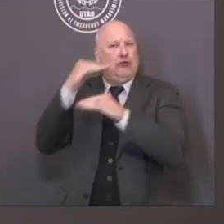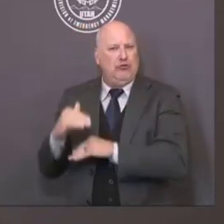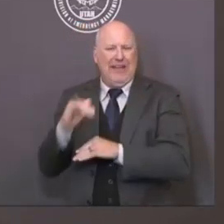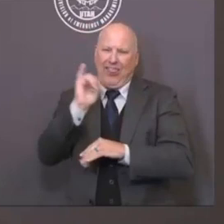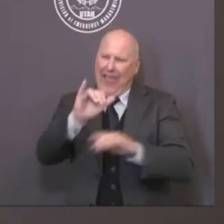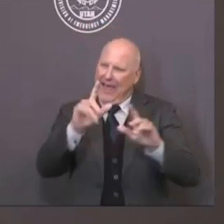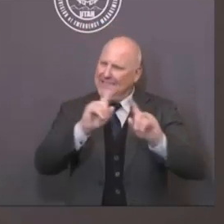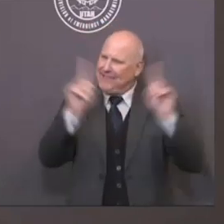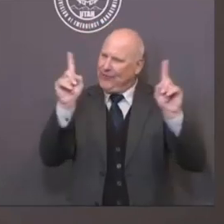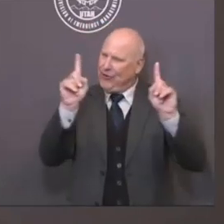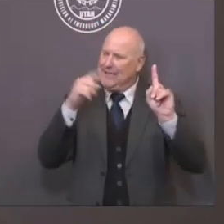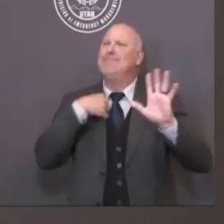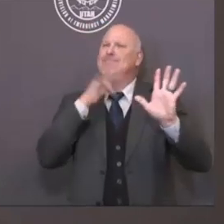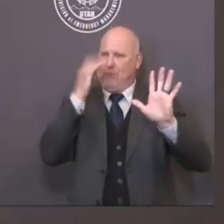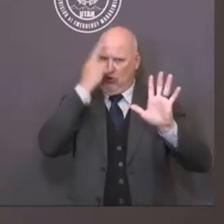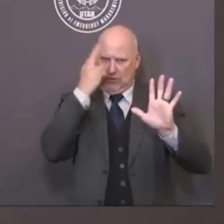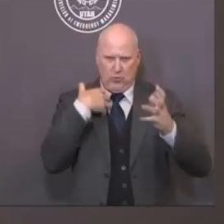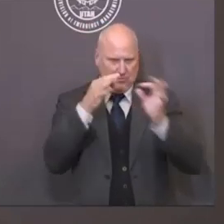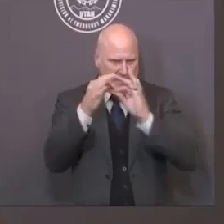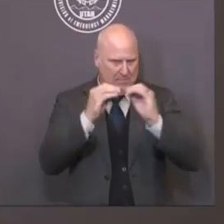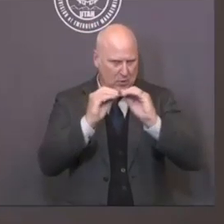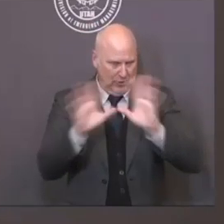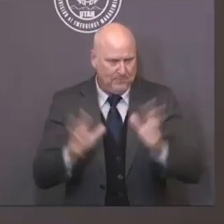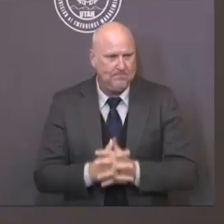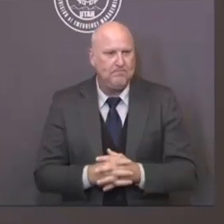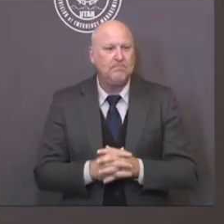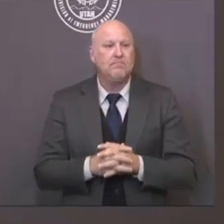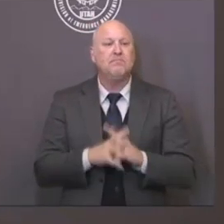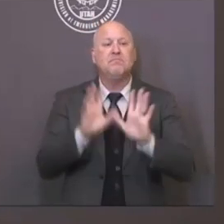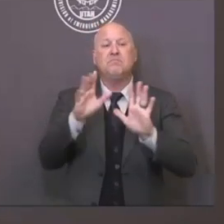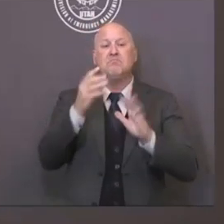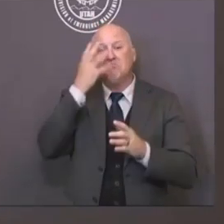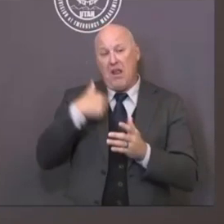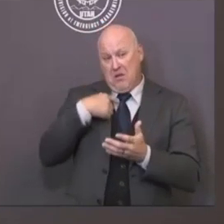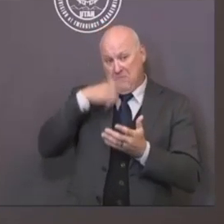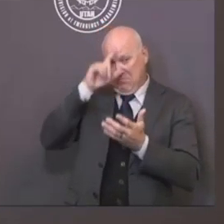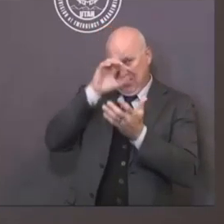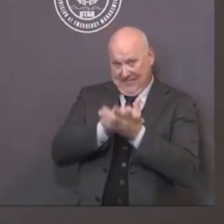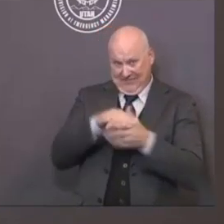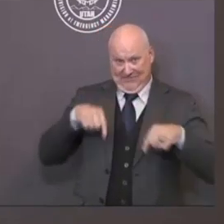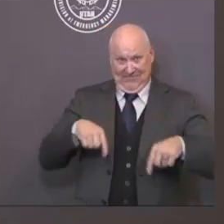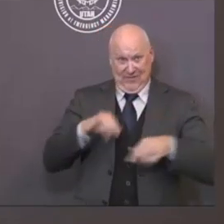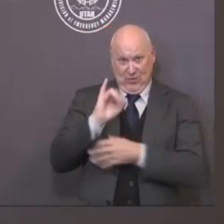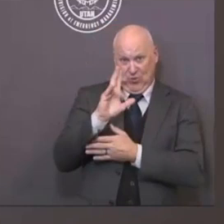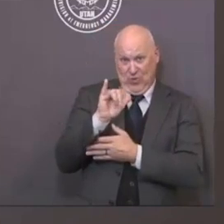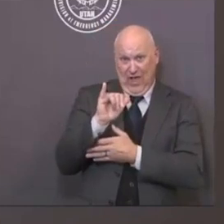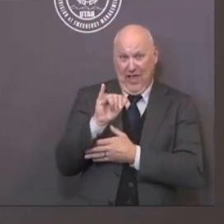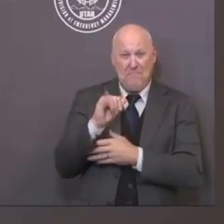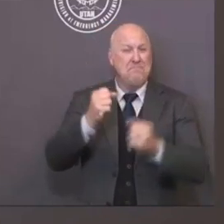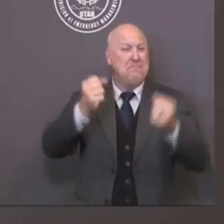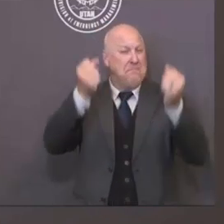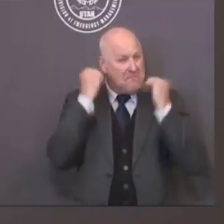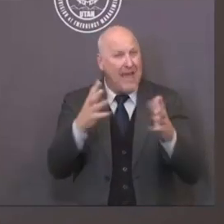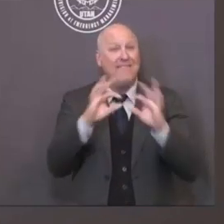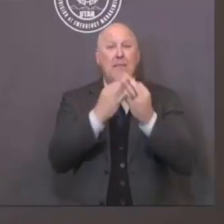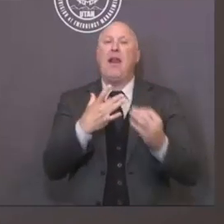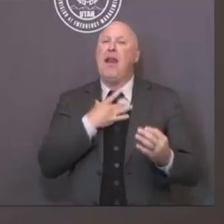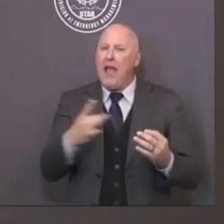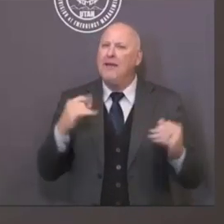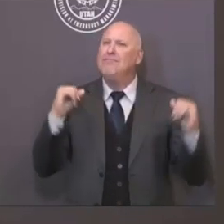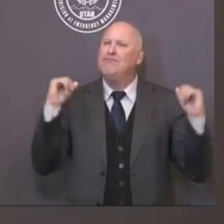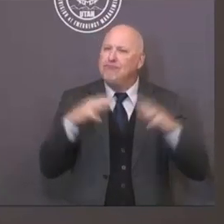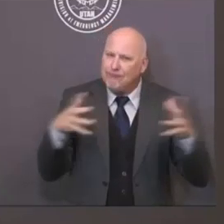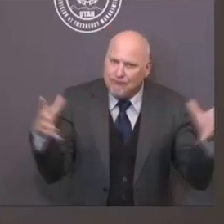For example, we quit wearing masks, at least in the volume that we needed to. And yet we probably should have been wearing masks more often.